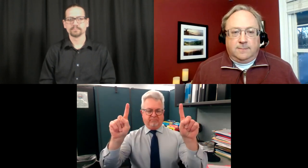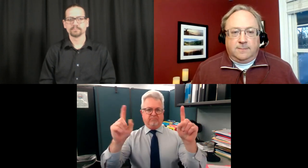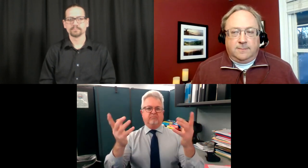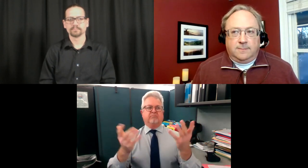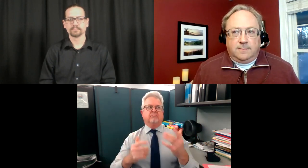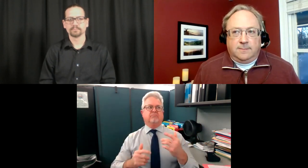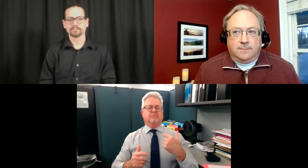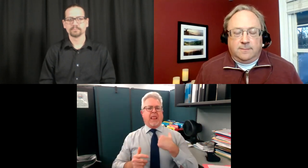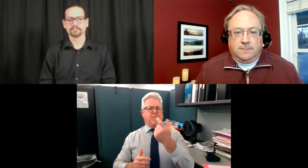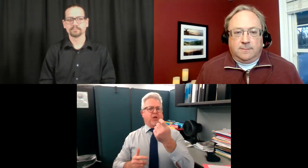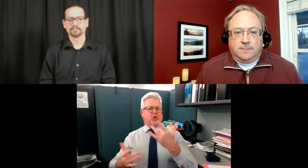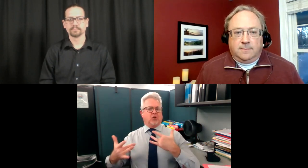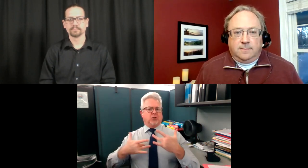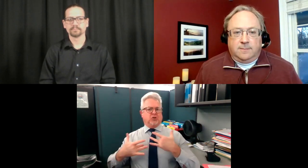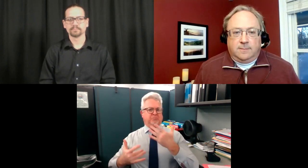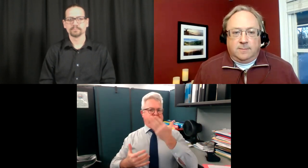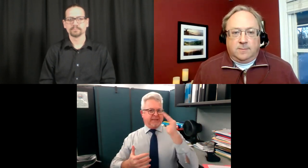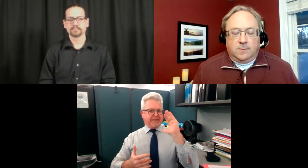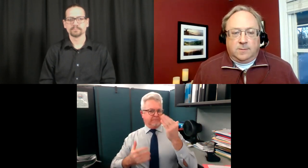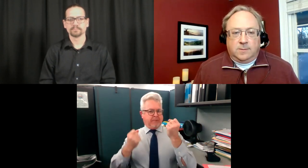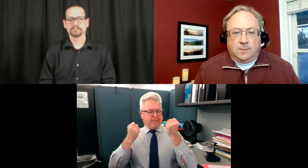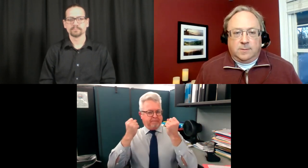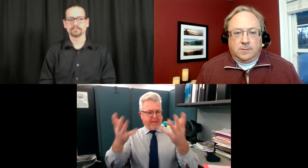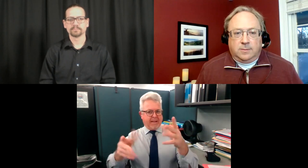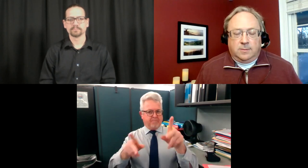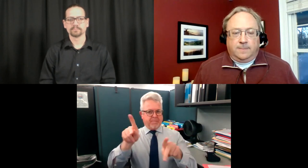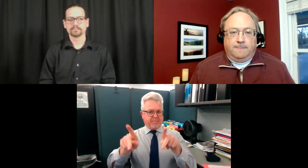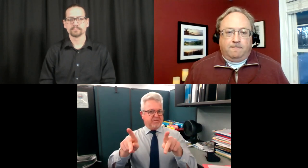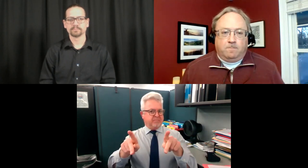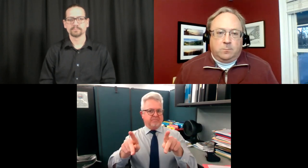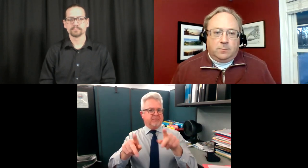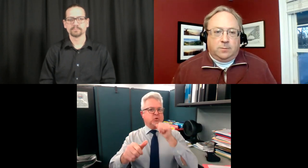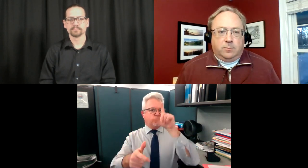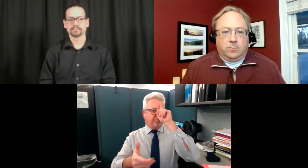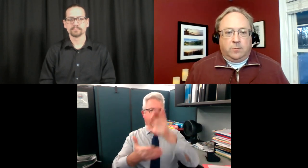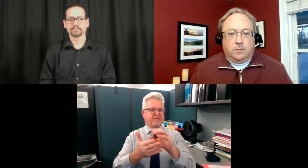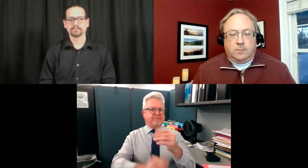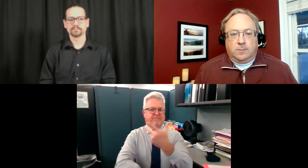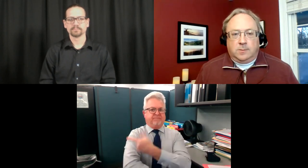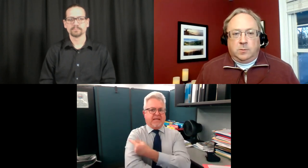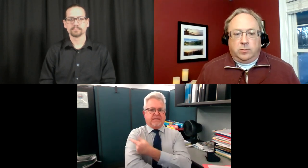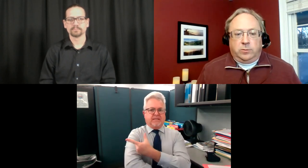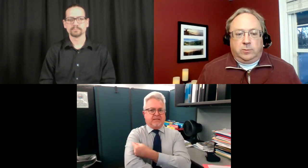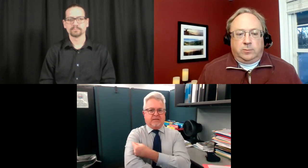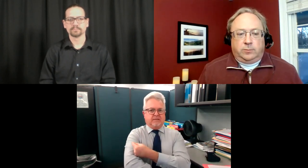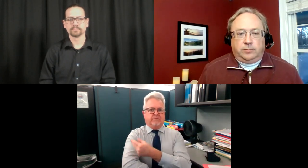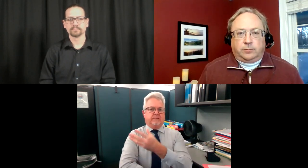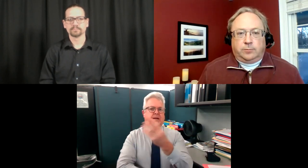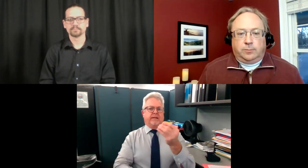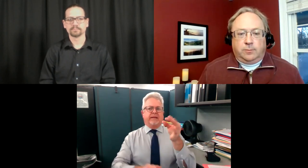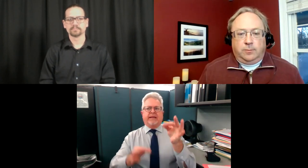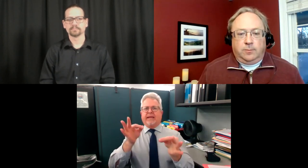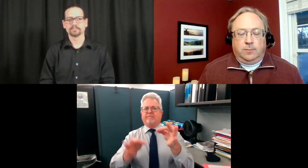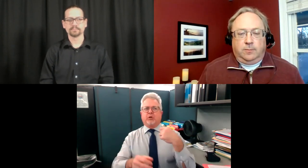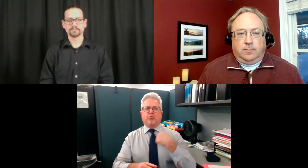And that would be considered a success or achieving herd immunity. But I'm concerned because a lot of people do not believe in the